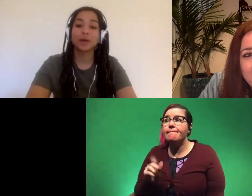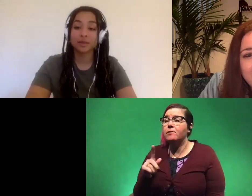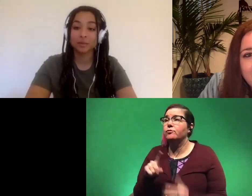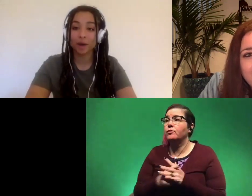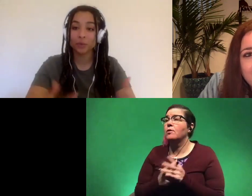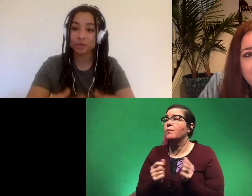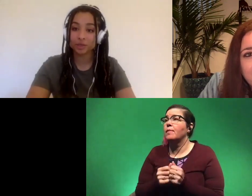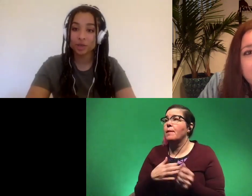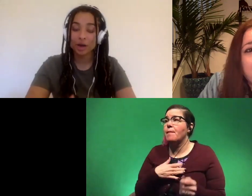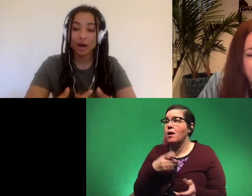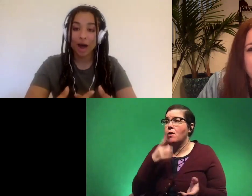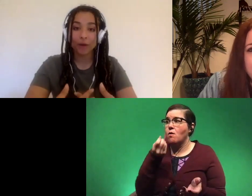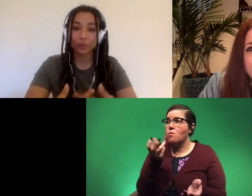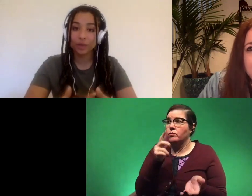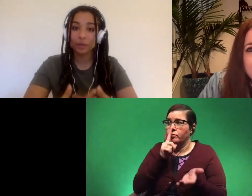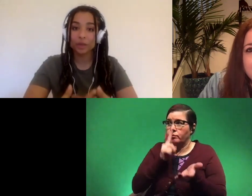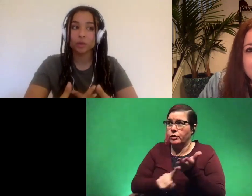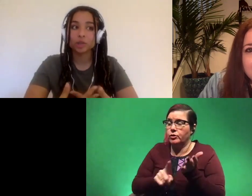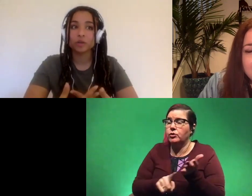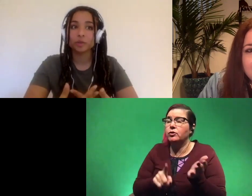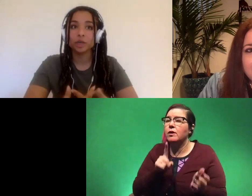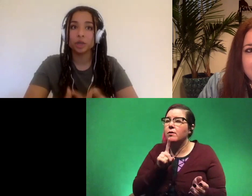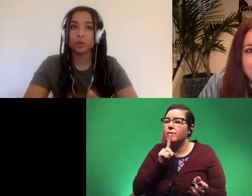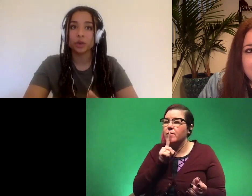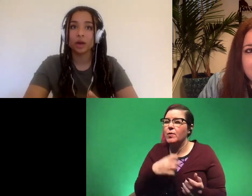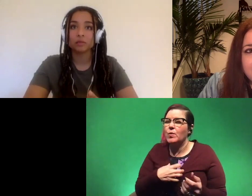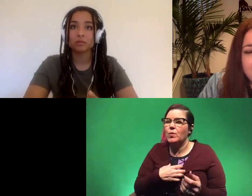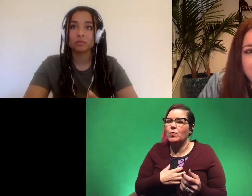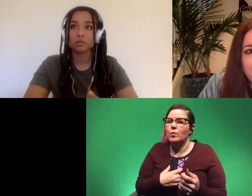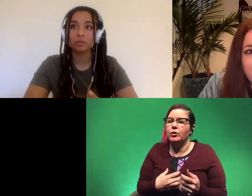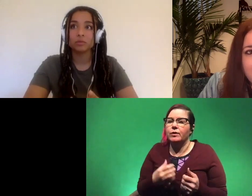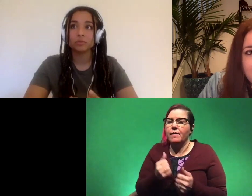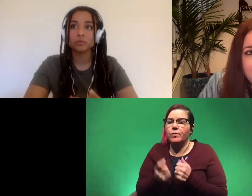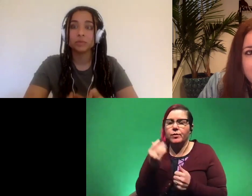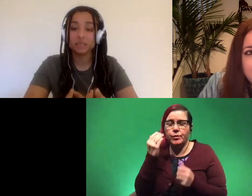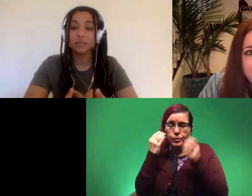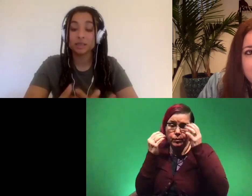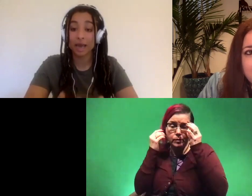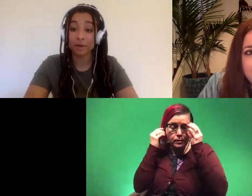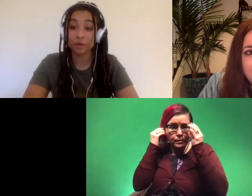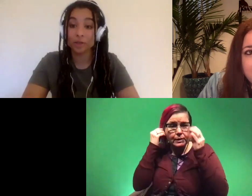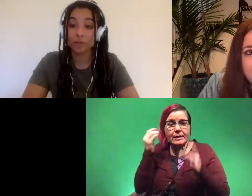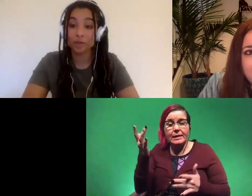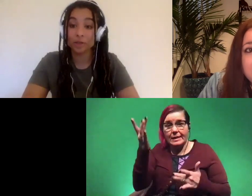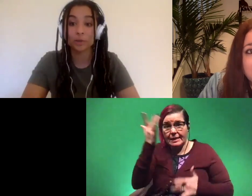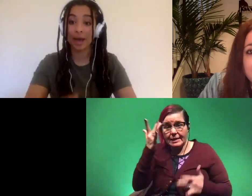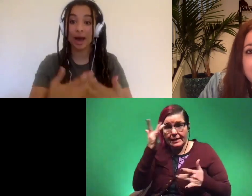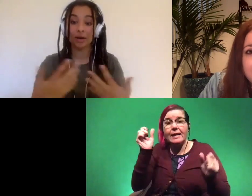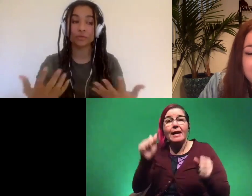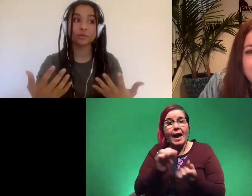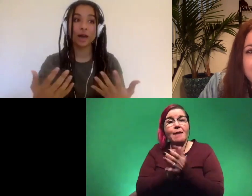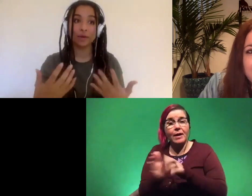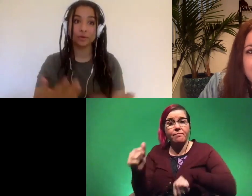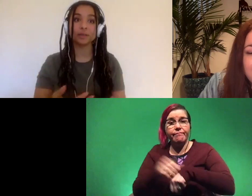with my own research i really really wish everybody knew that diseases can fossilize so we